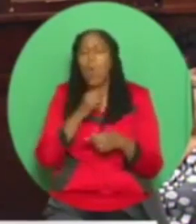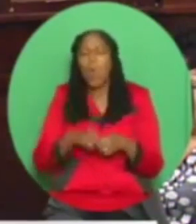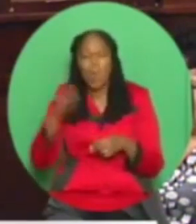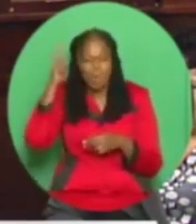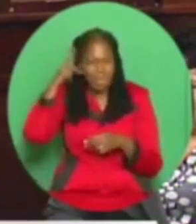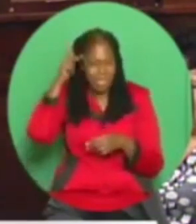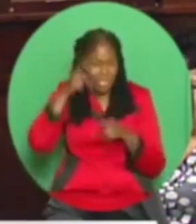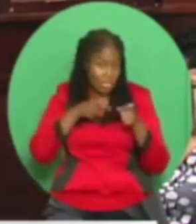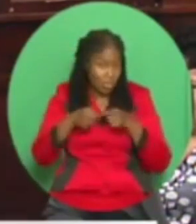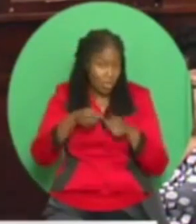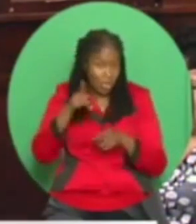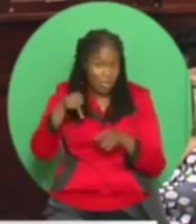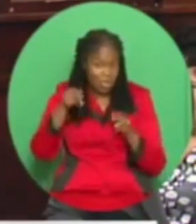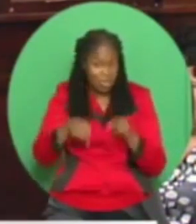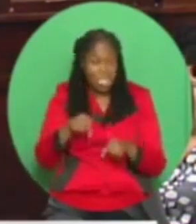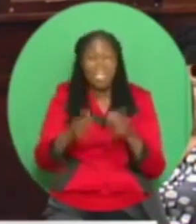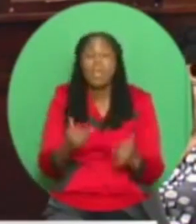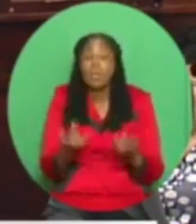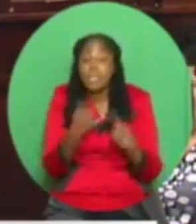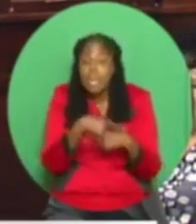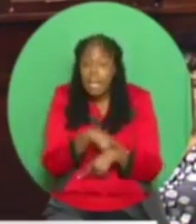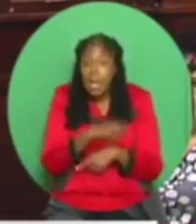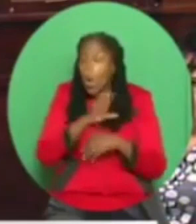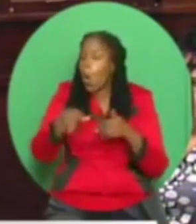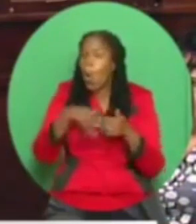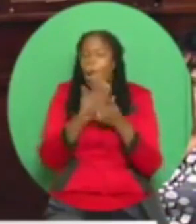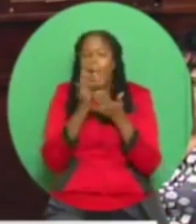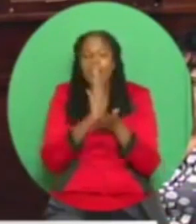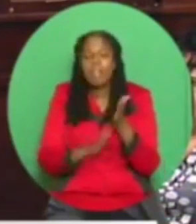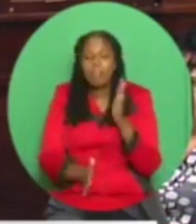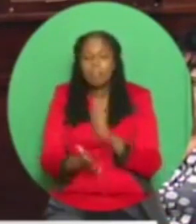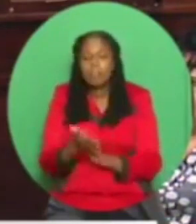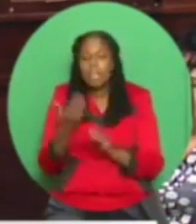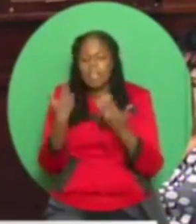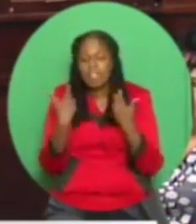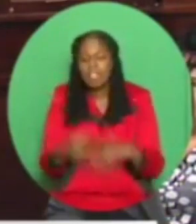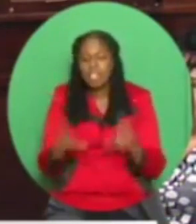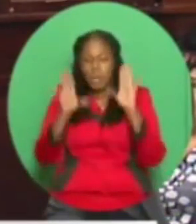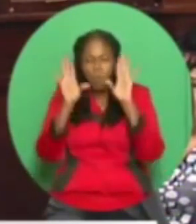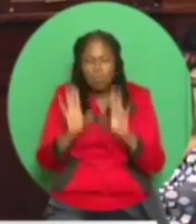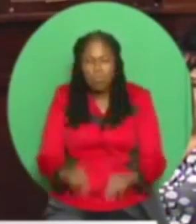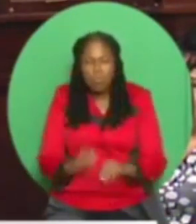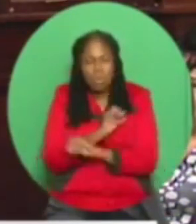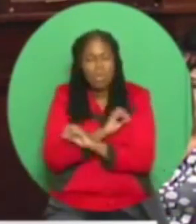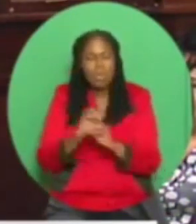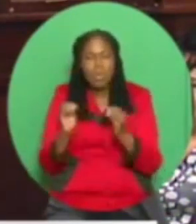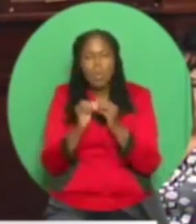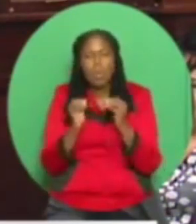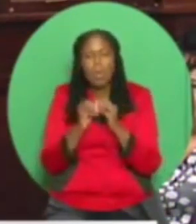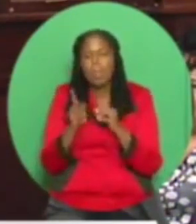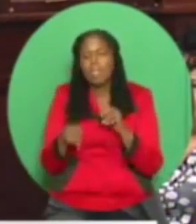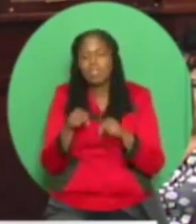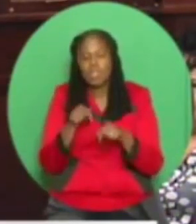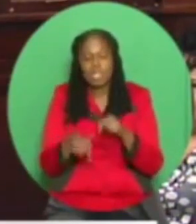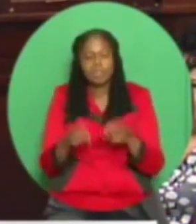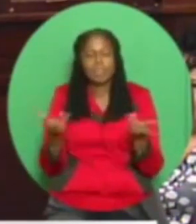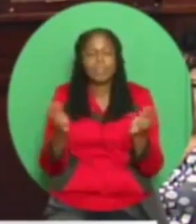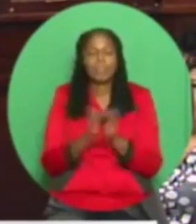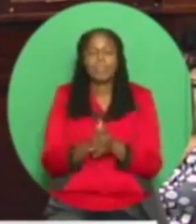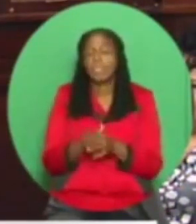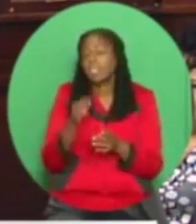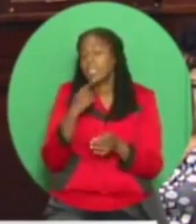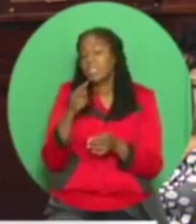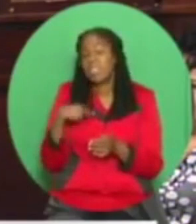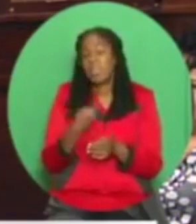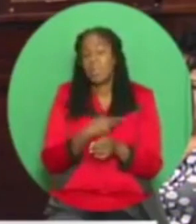Do we just go in a corner and stay quiet and say, we don't want to say anything because of them. They will say we don't like them. Madam Speaker,